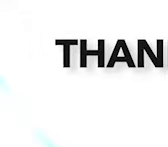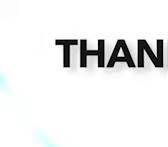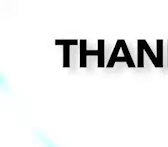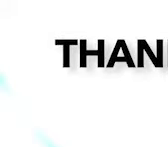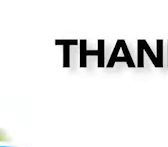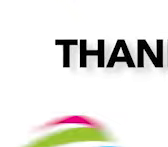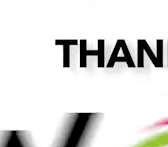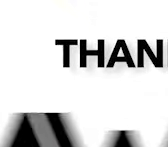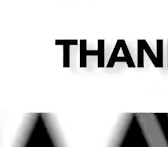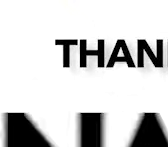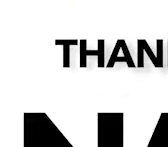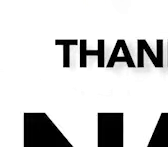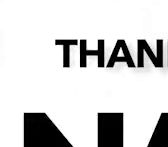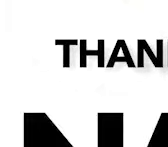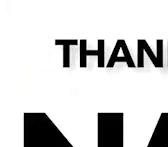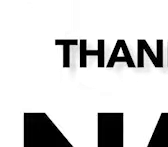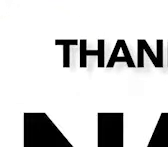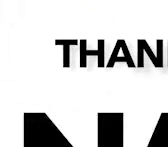Mm-hmm. You